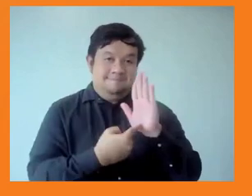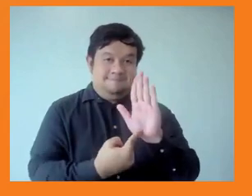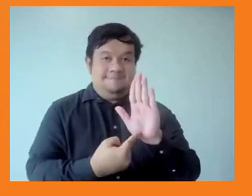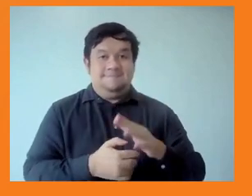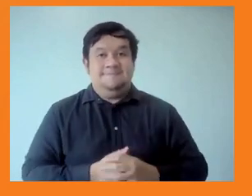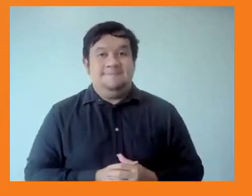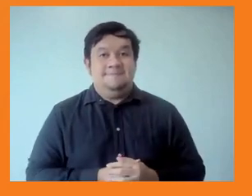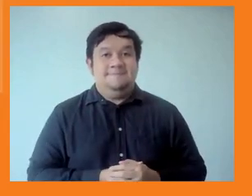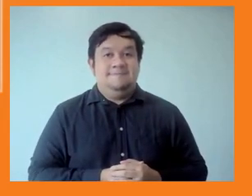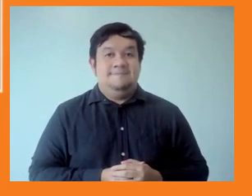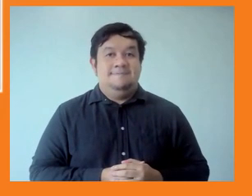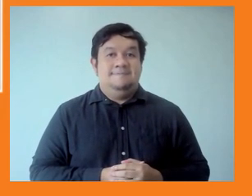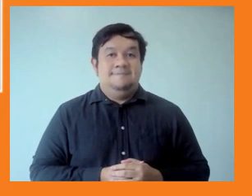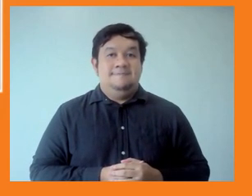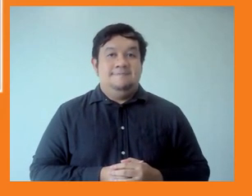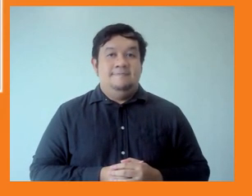Hi, Desiree.